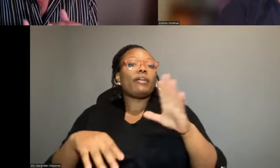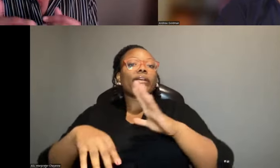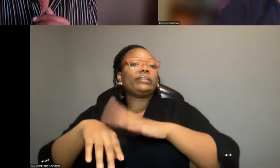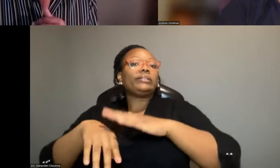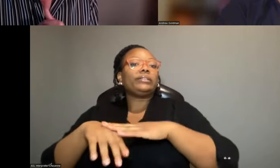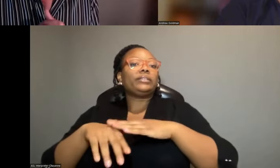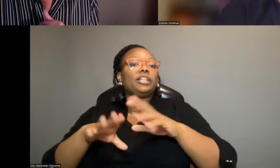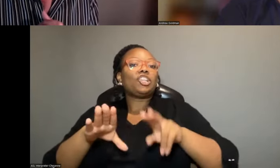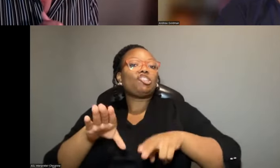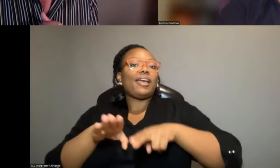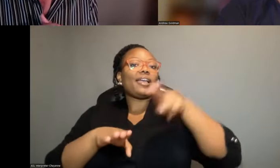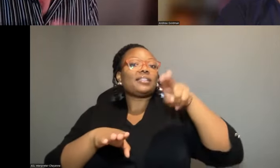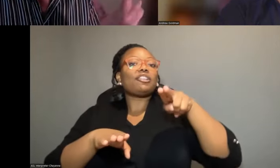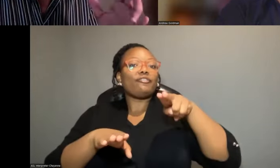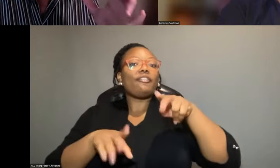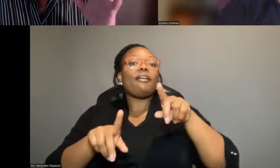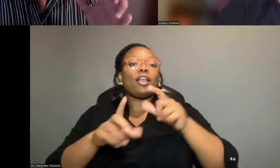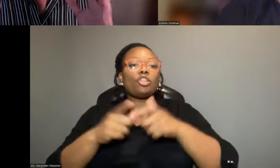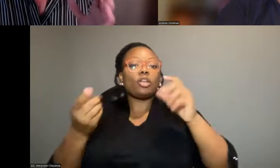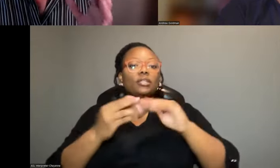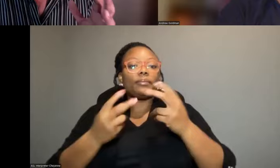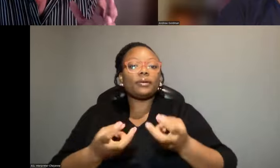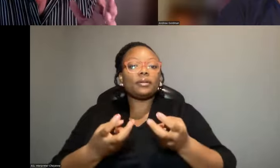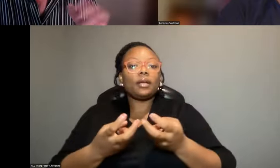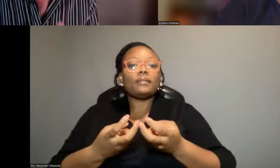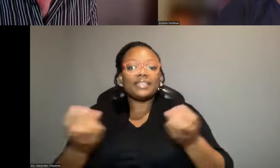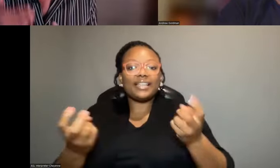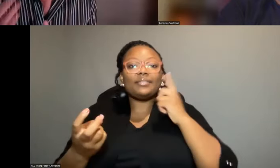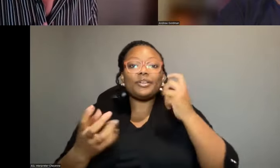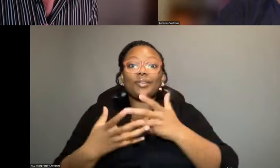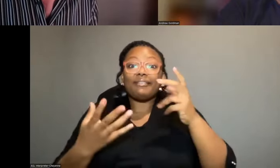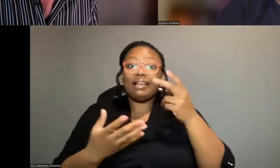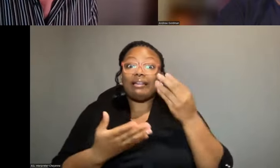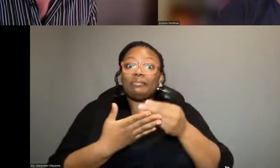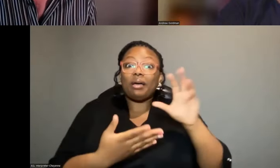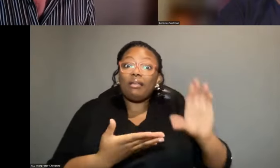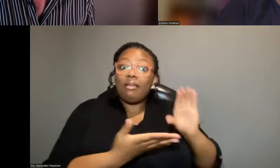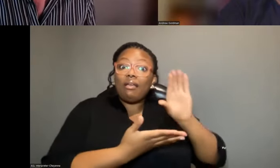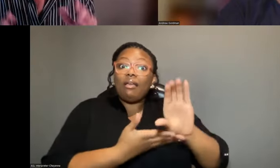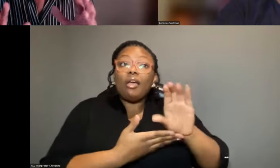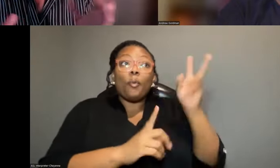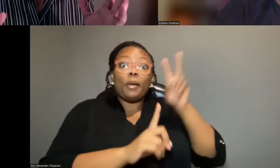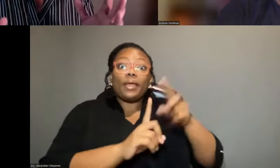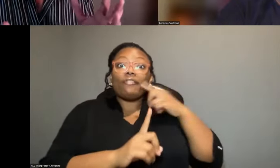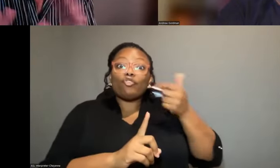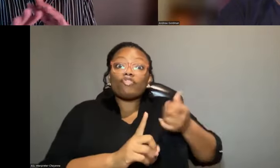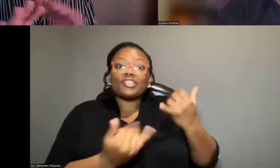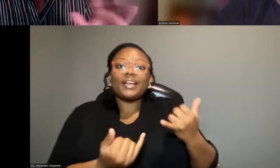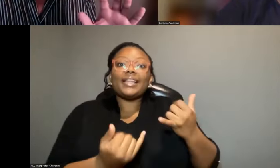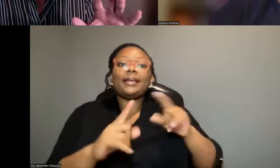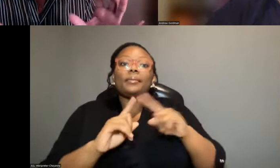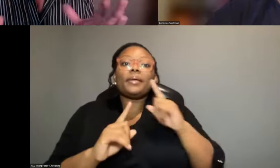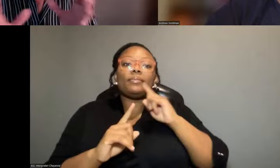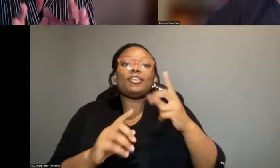excavate large numbers of skeletons because we don't have a large grant behind us at the moment. We're putting applications in as we speak, but it would be